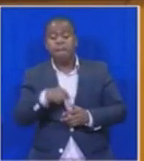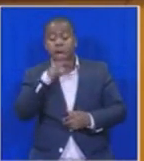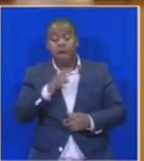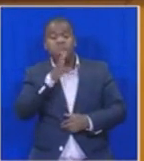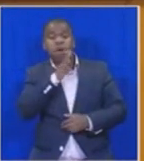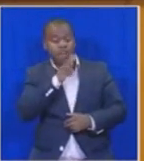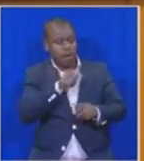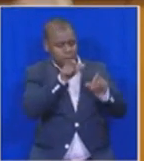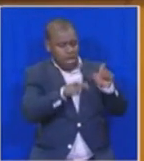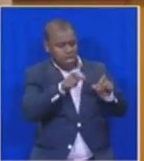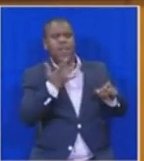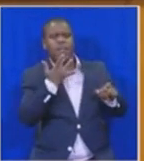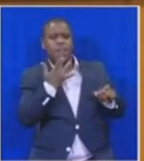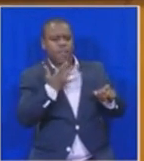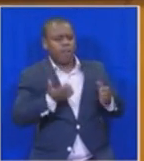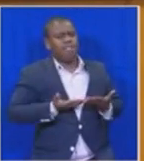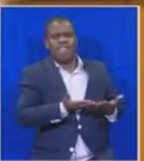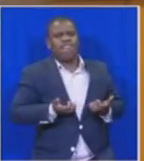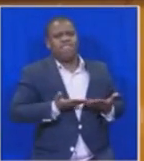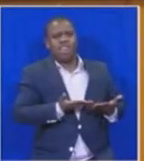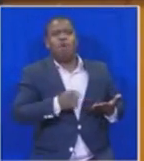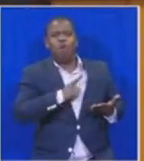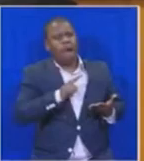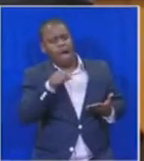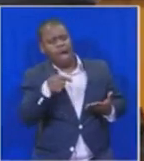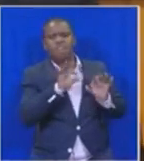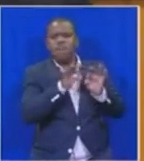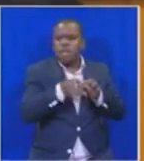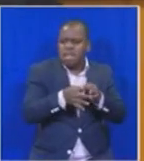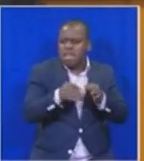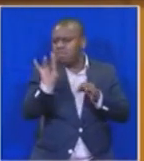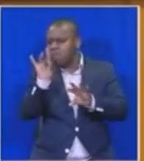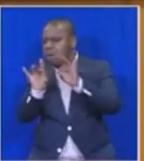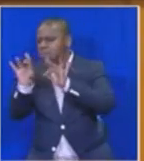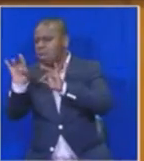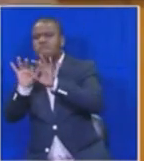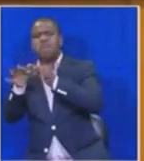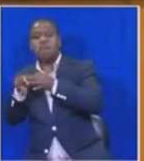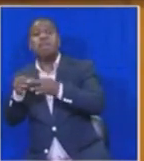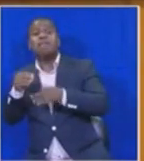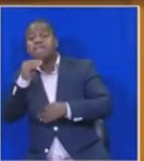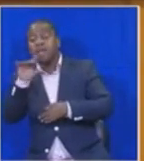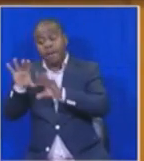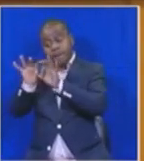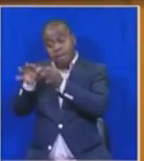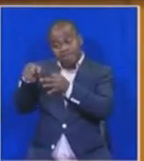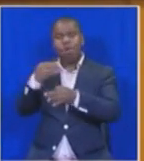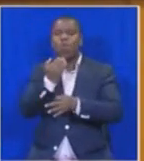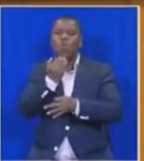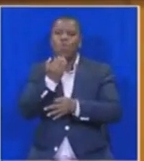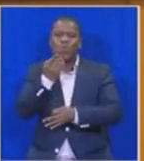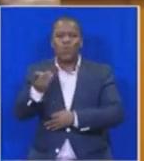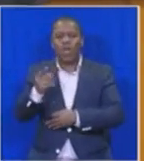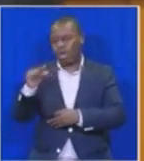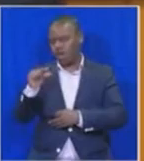interests of one family, and that family is the Guptas. Well, we